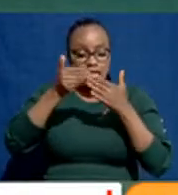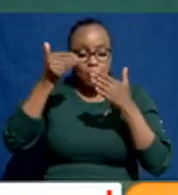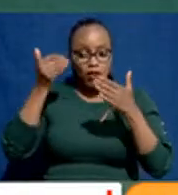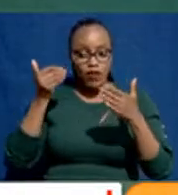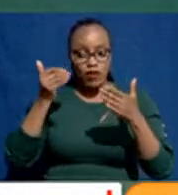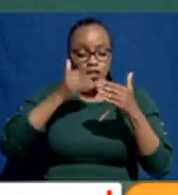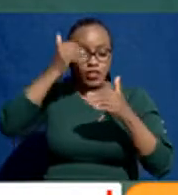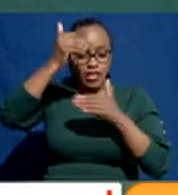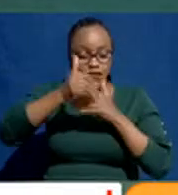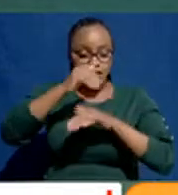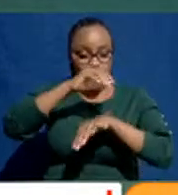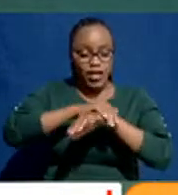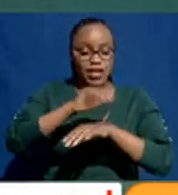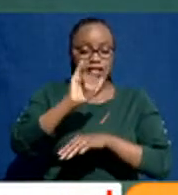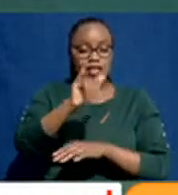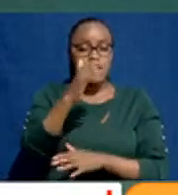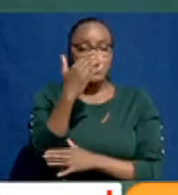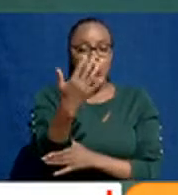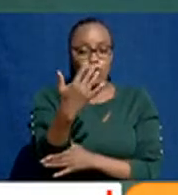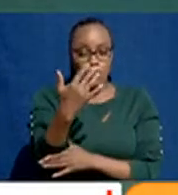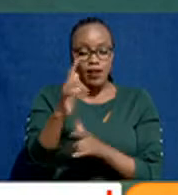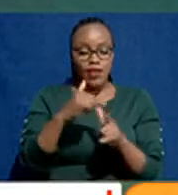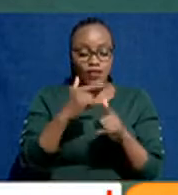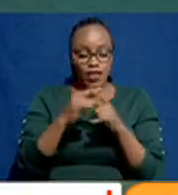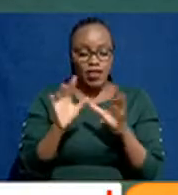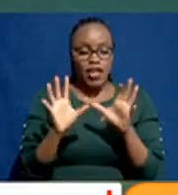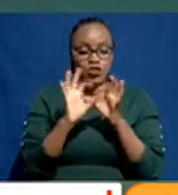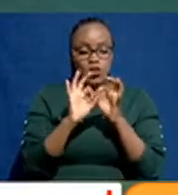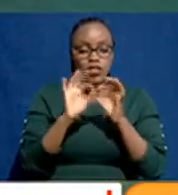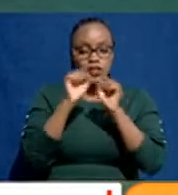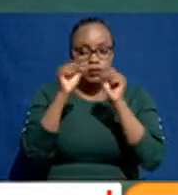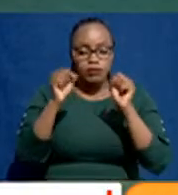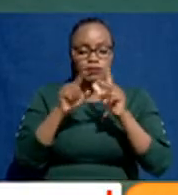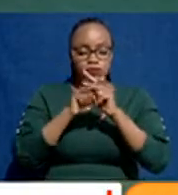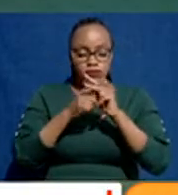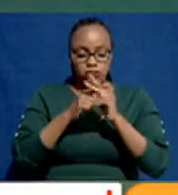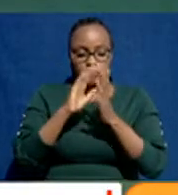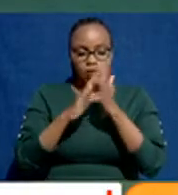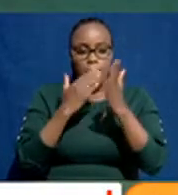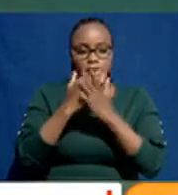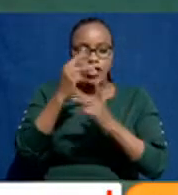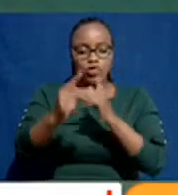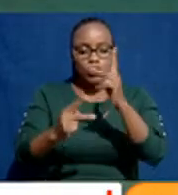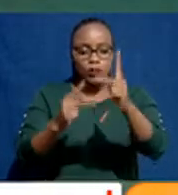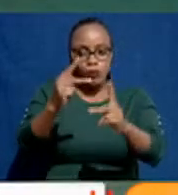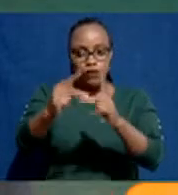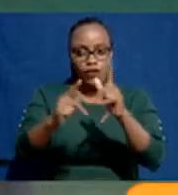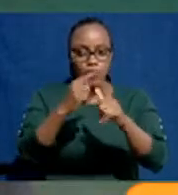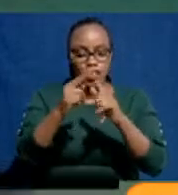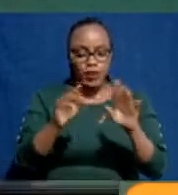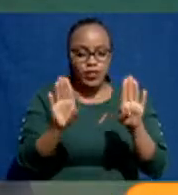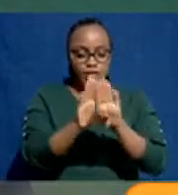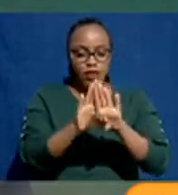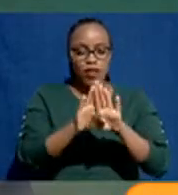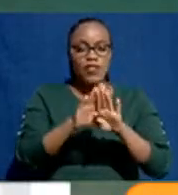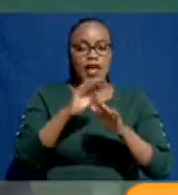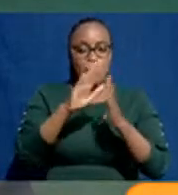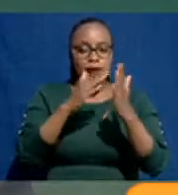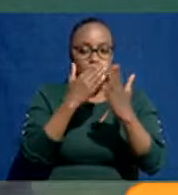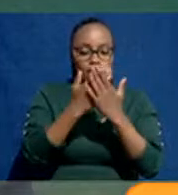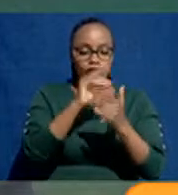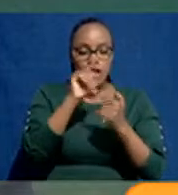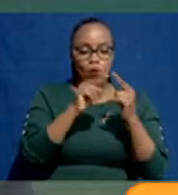it's after they get those documents, they then get into the system and then start the application process. Now, we close that application process on